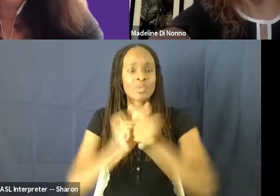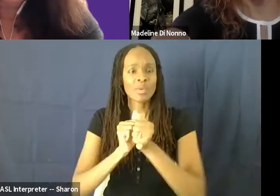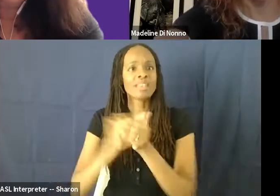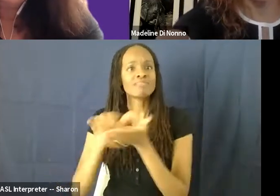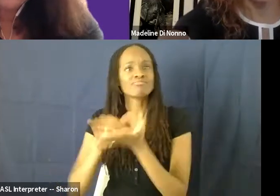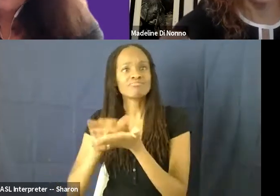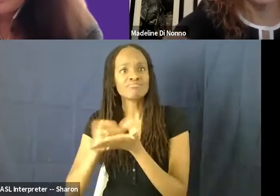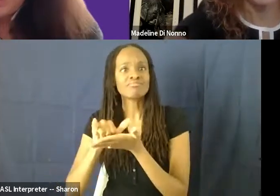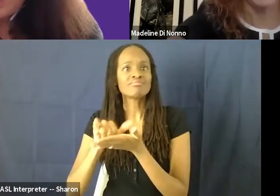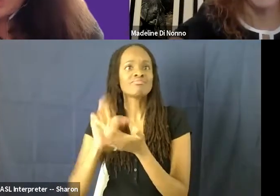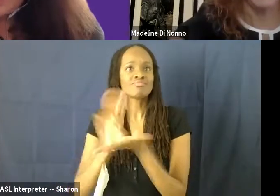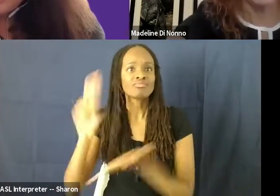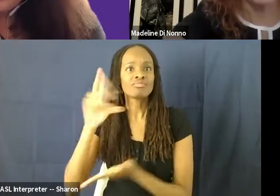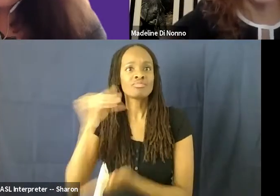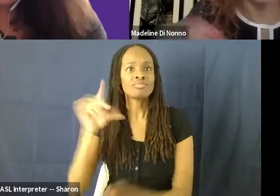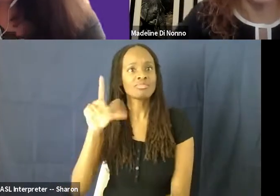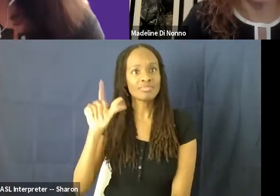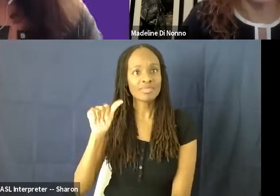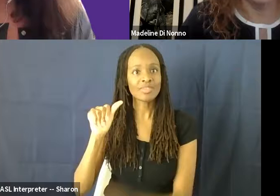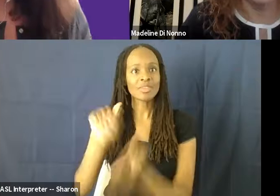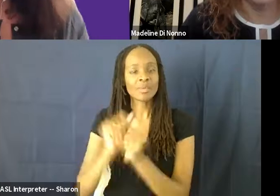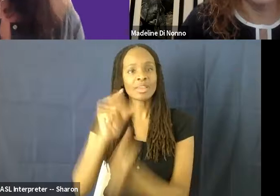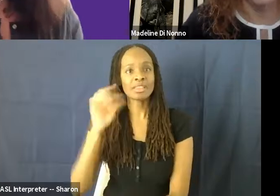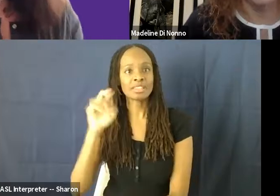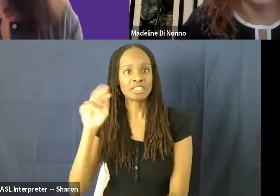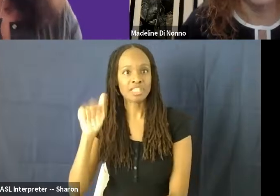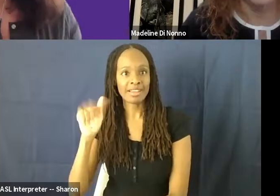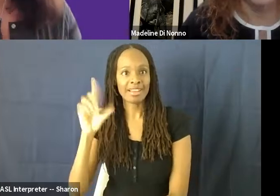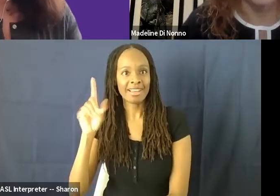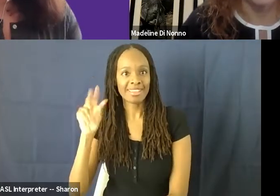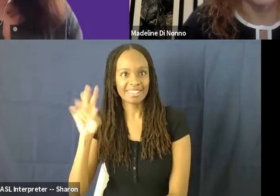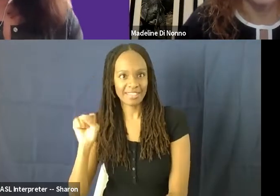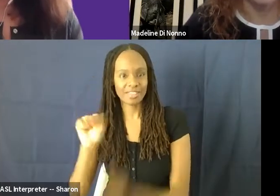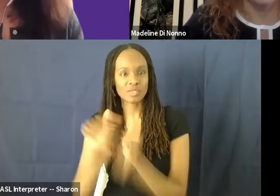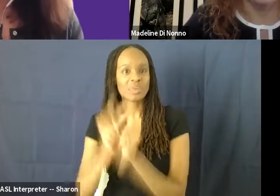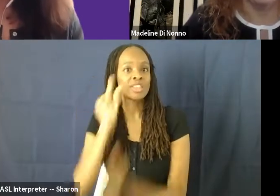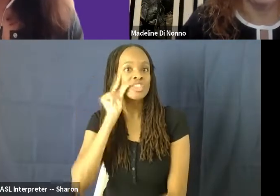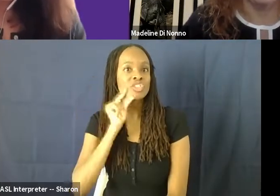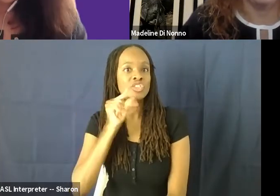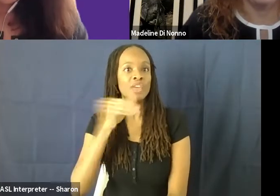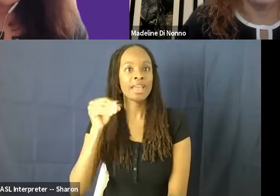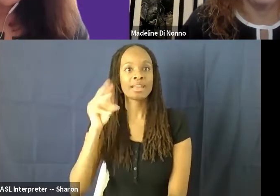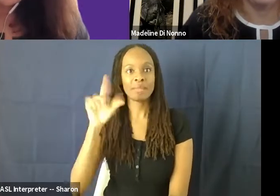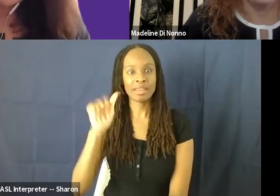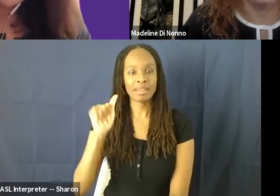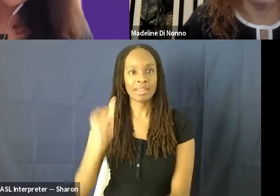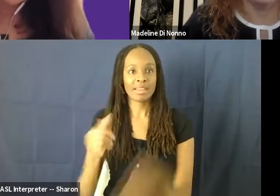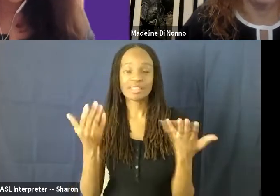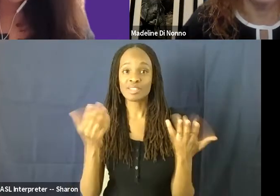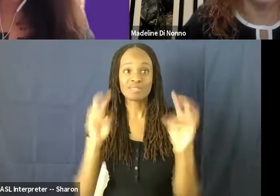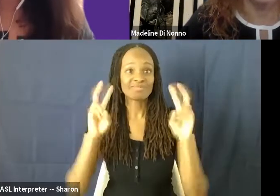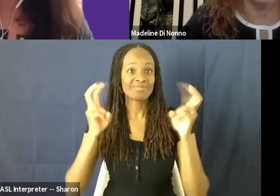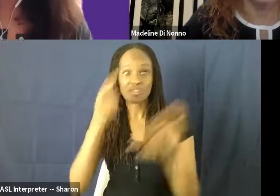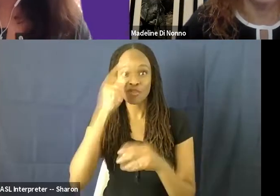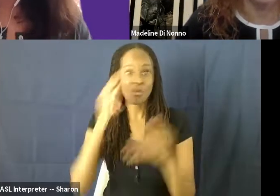Davis Institute on Gender and Media. The subject matter of today's program couldn't be any more timely,